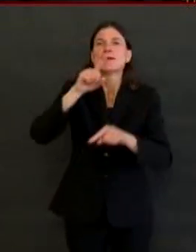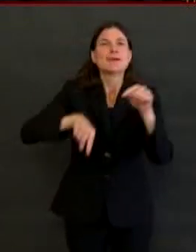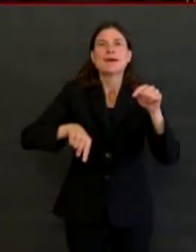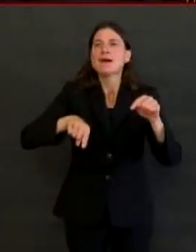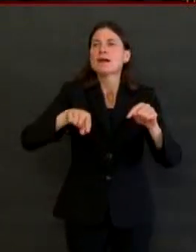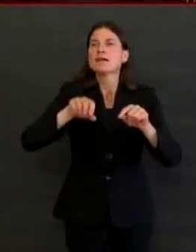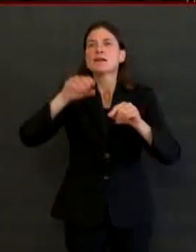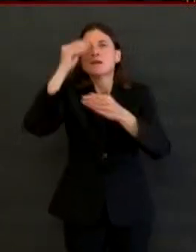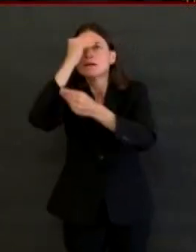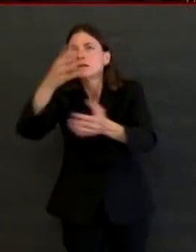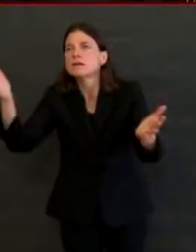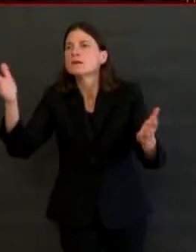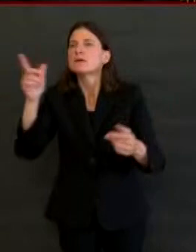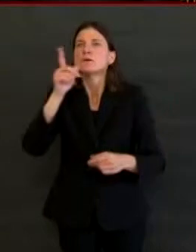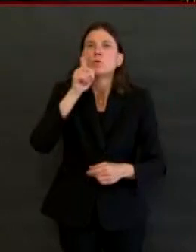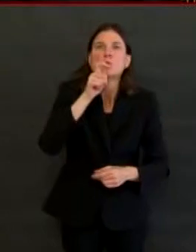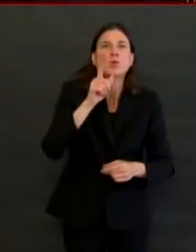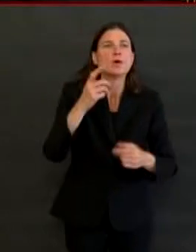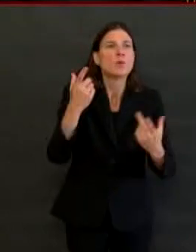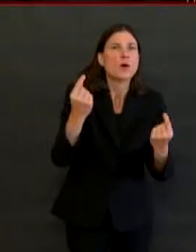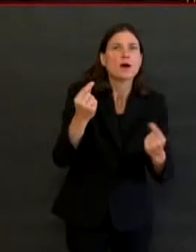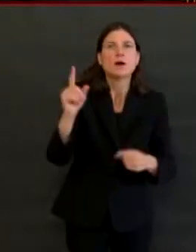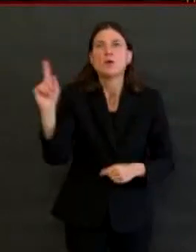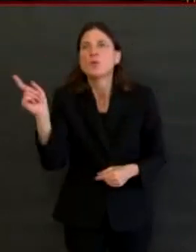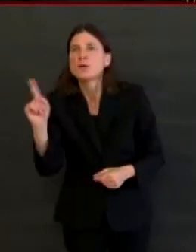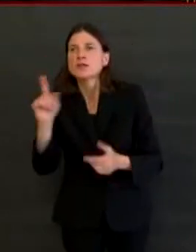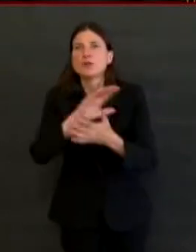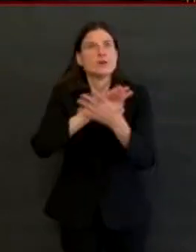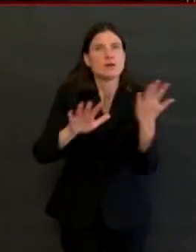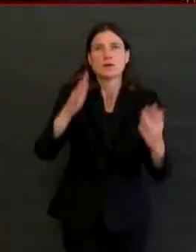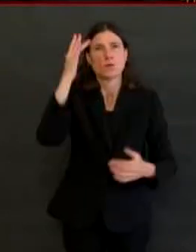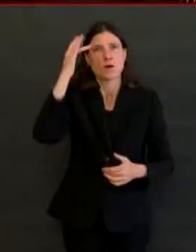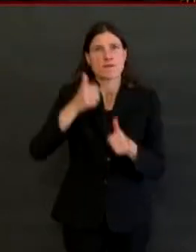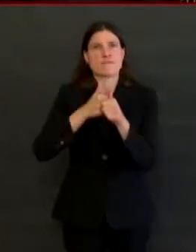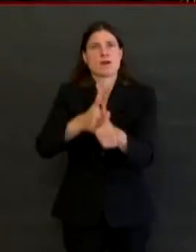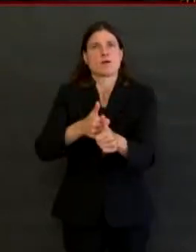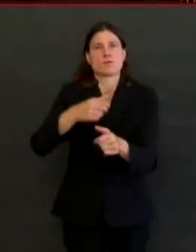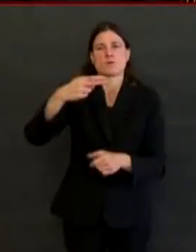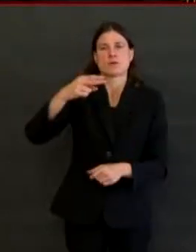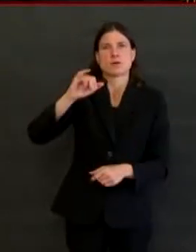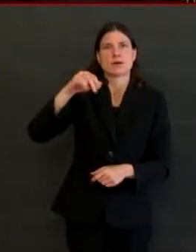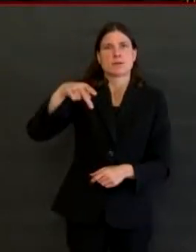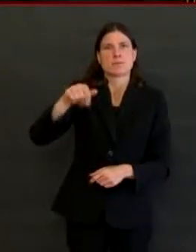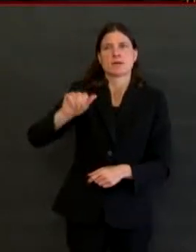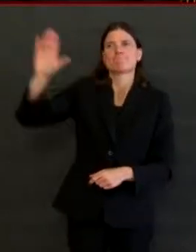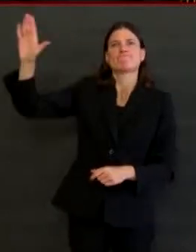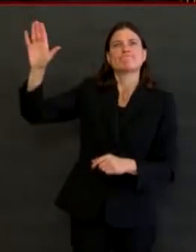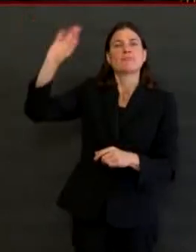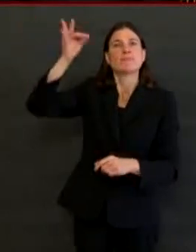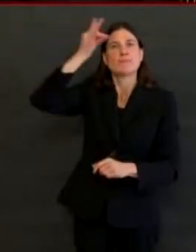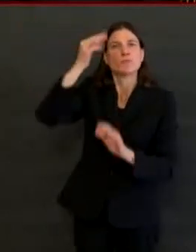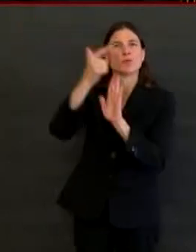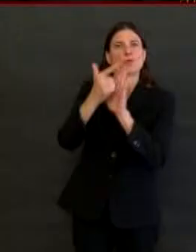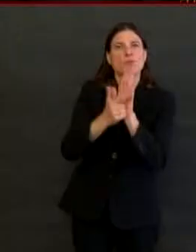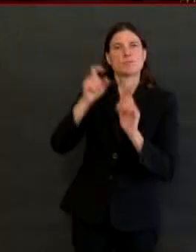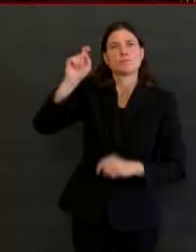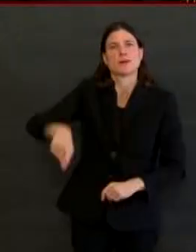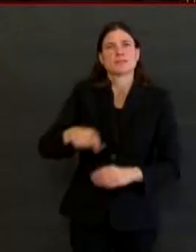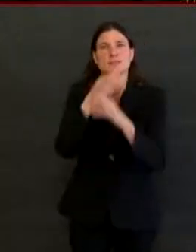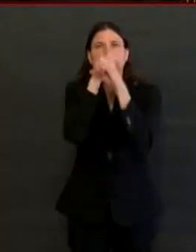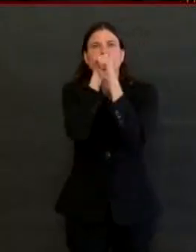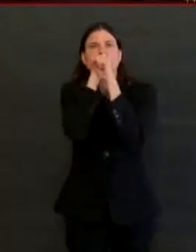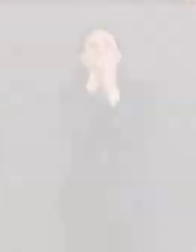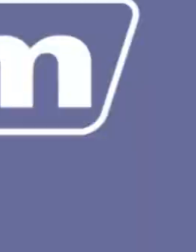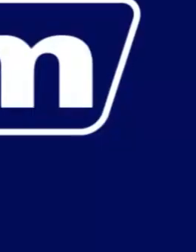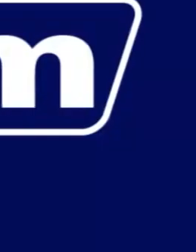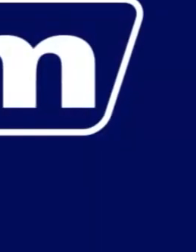We care about HIPAA very deeply at the Rhode Island Department of Health. We are here too, right? We know that our health information is protected and it matters to us